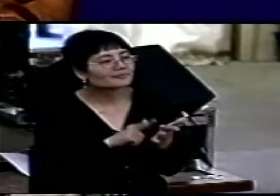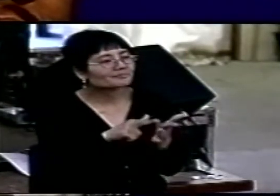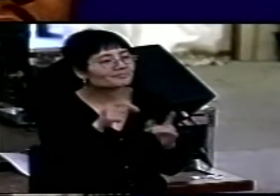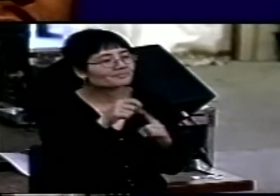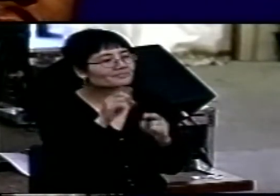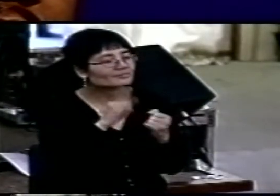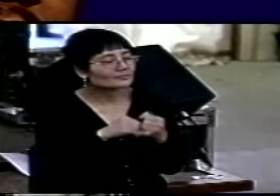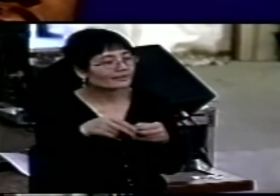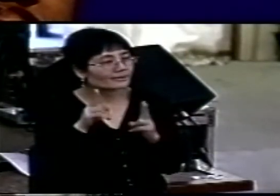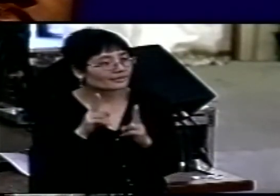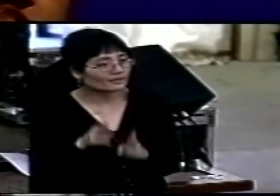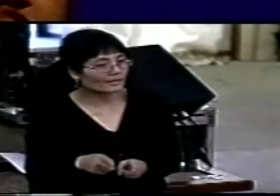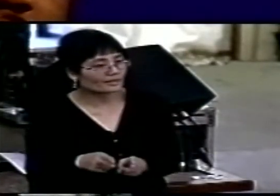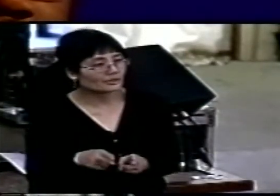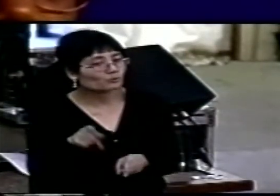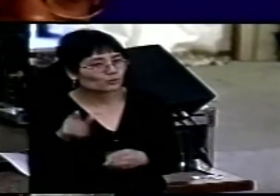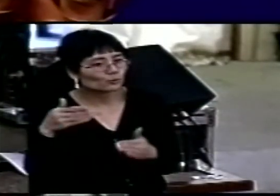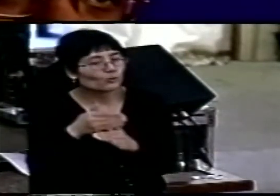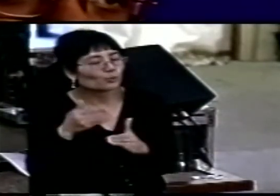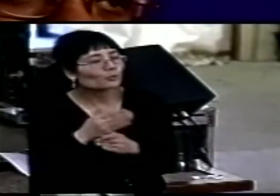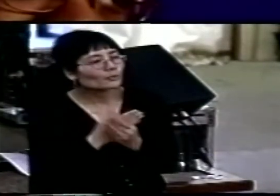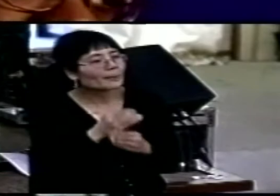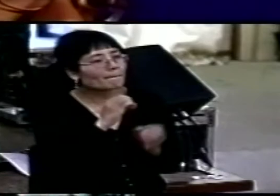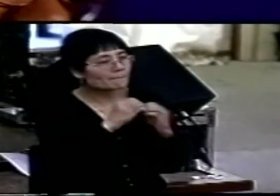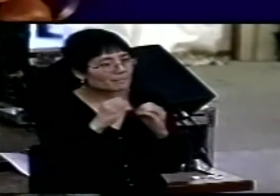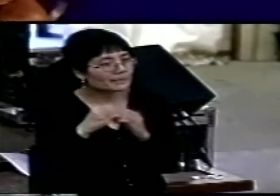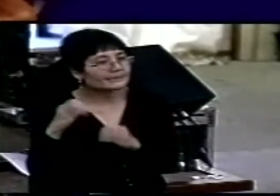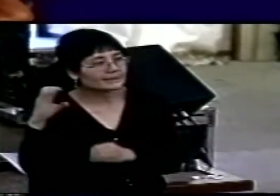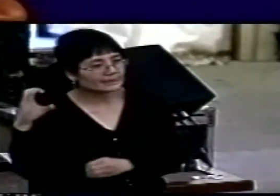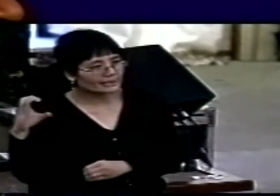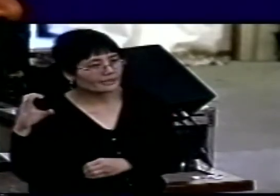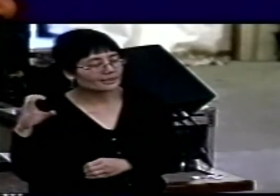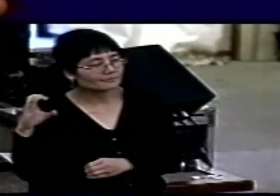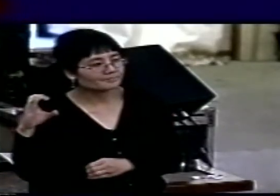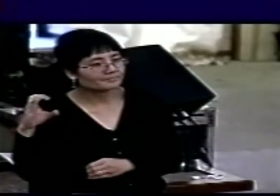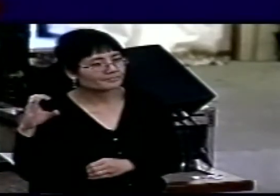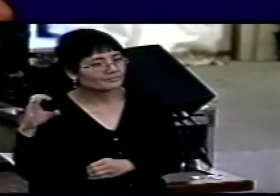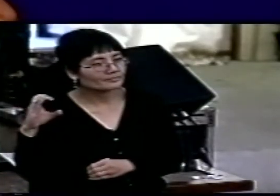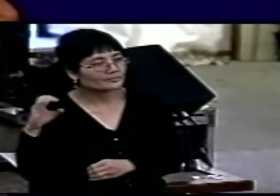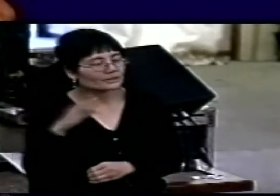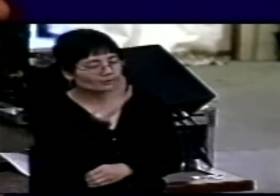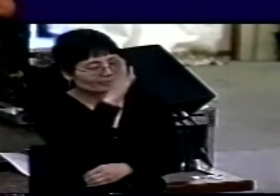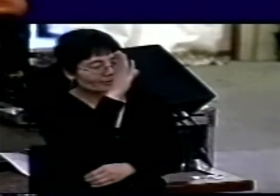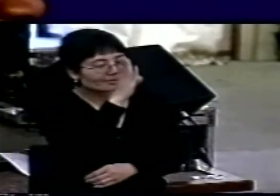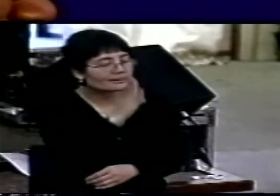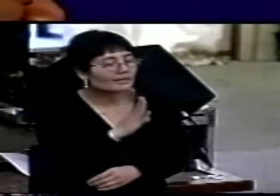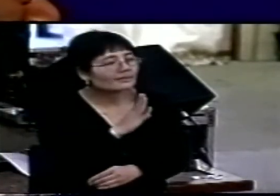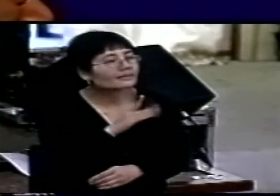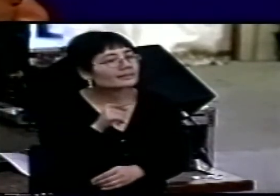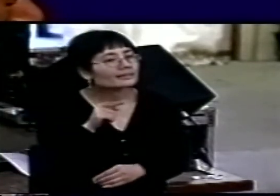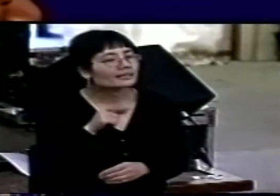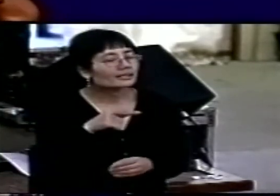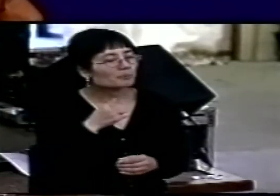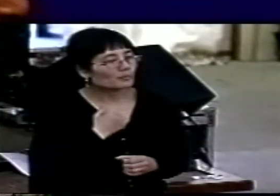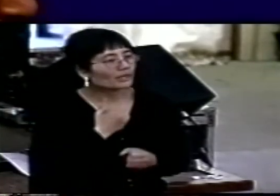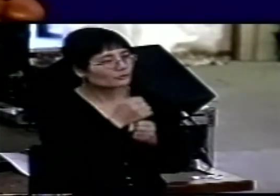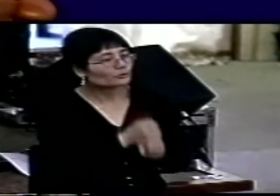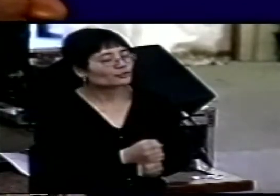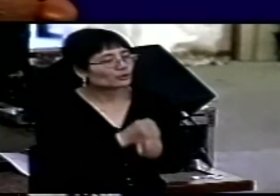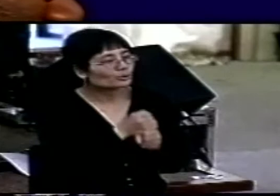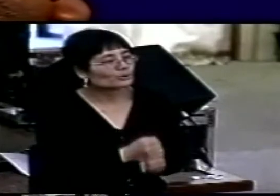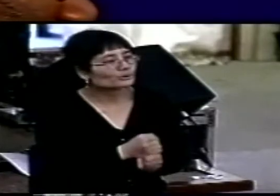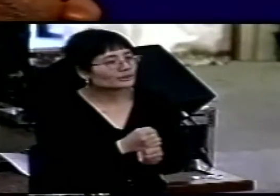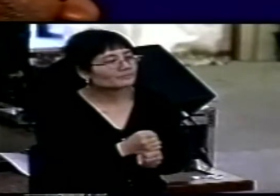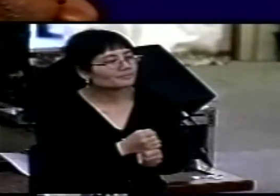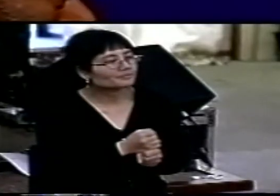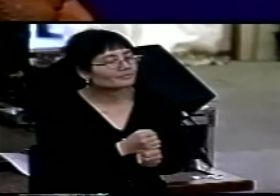died. I was with others as we sat on the balcony of his local church in Ealing and heard a